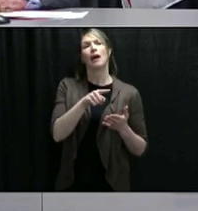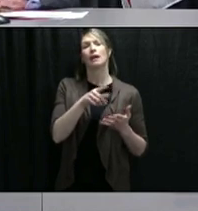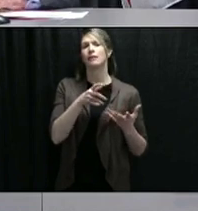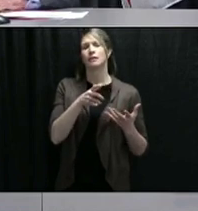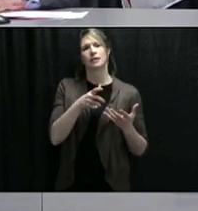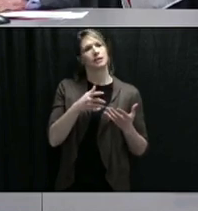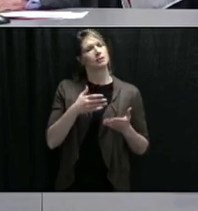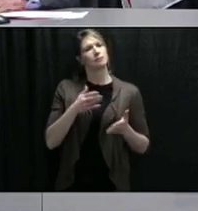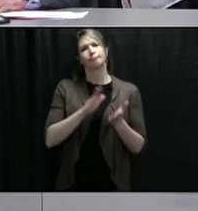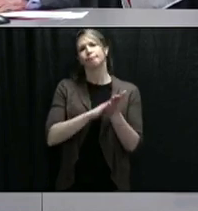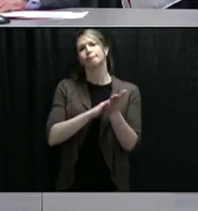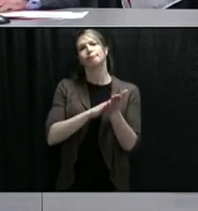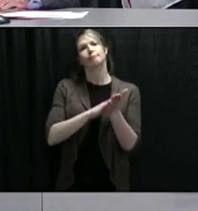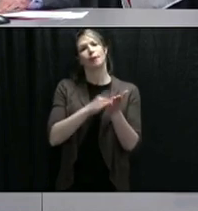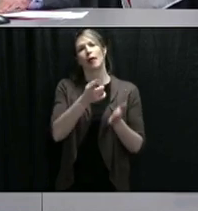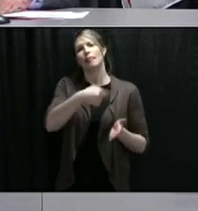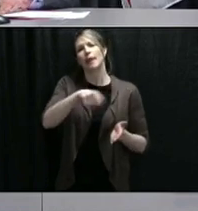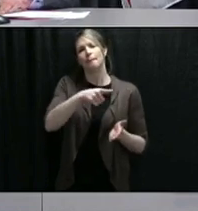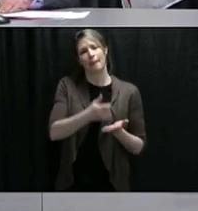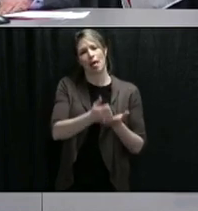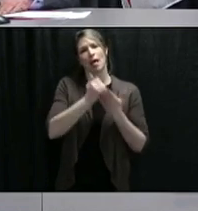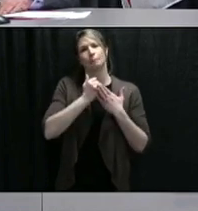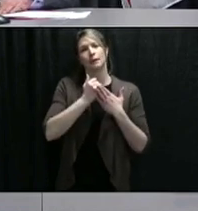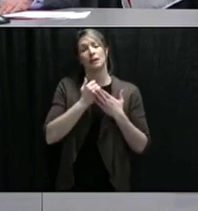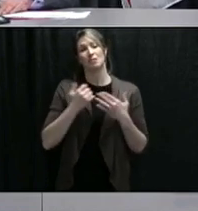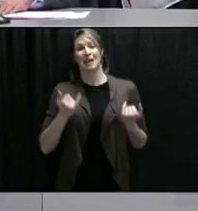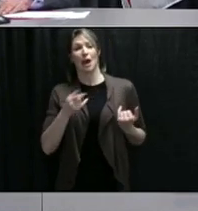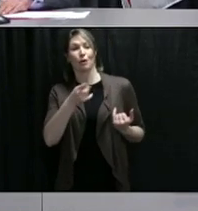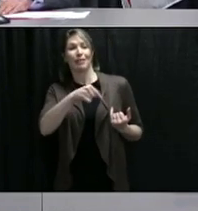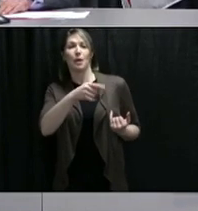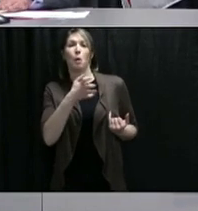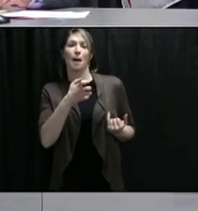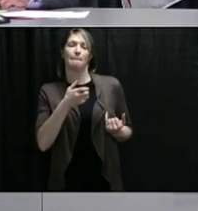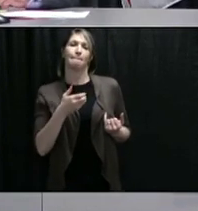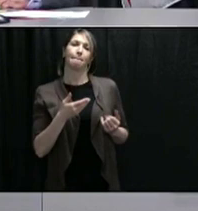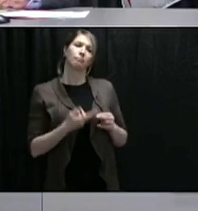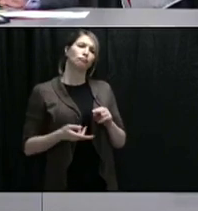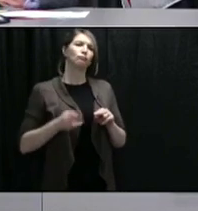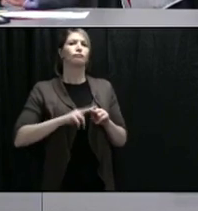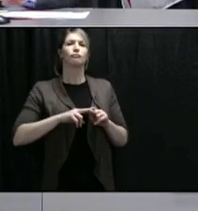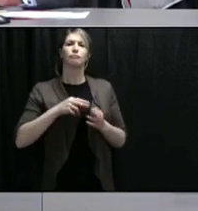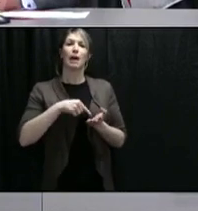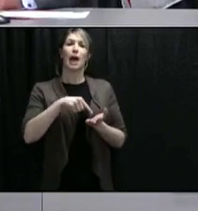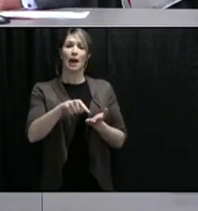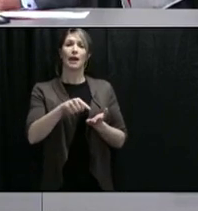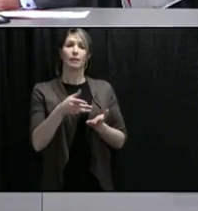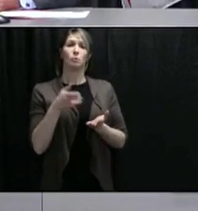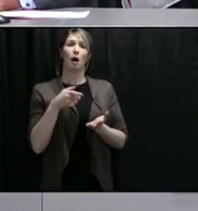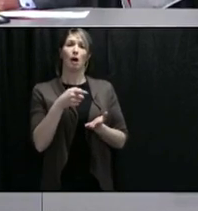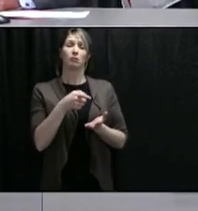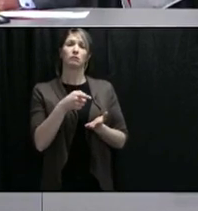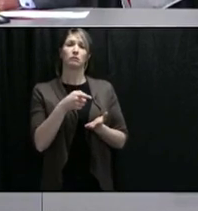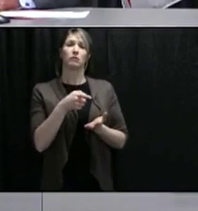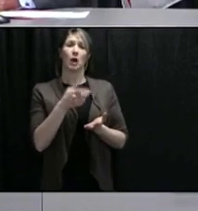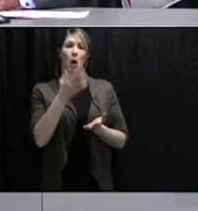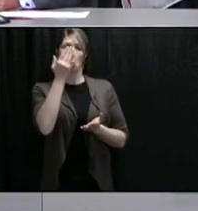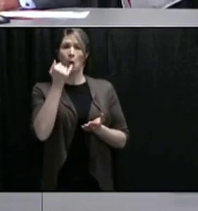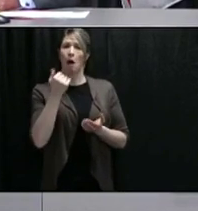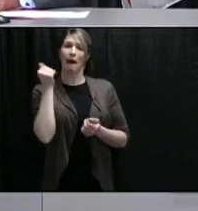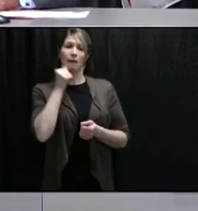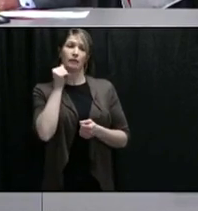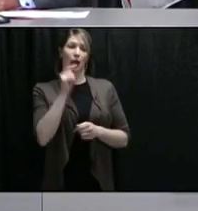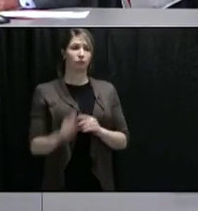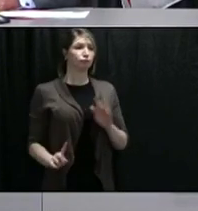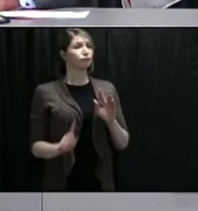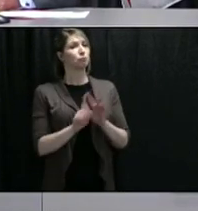pay. Are there any plans for anything in the works for these people who are out there providing this, maybe providing some zero pay when they're out there laying it on the line every